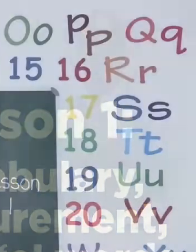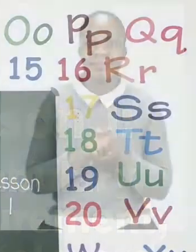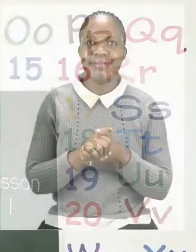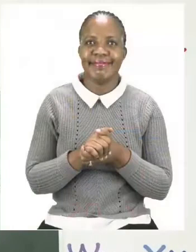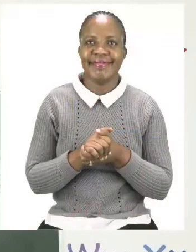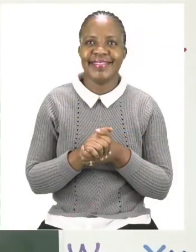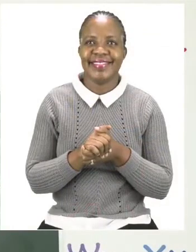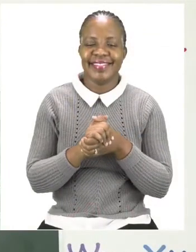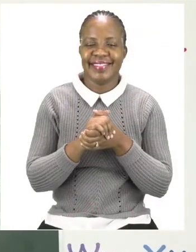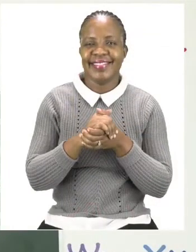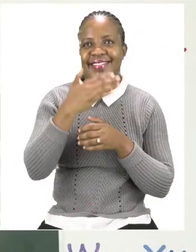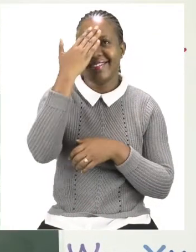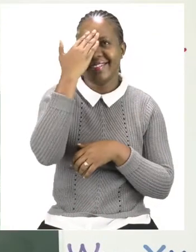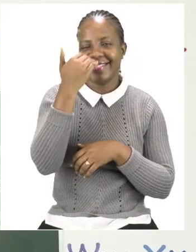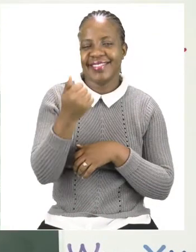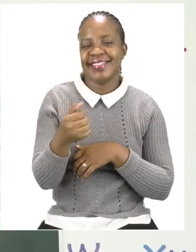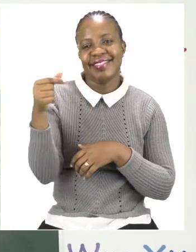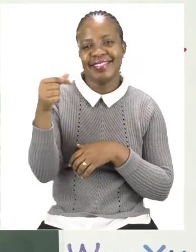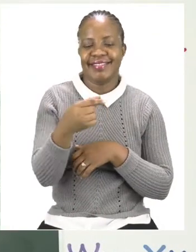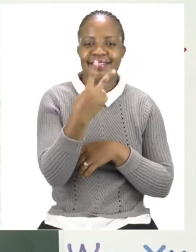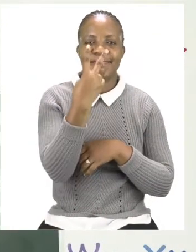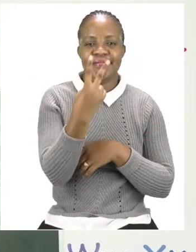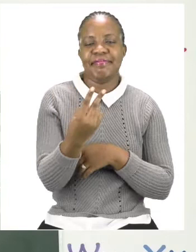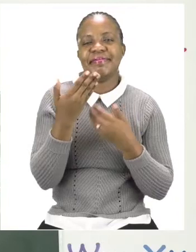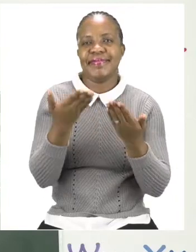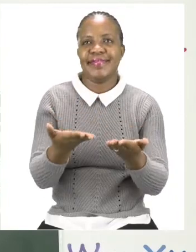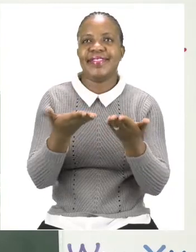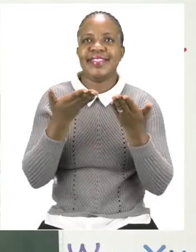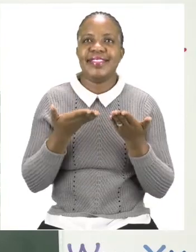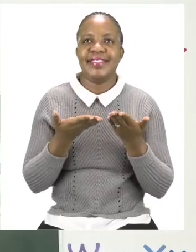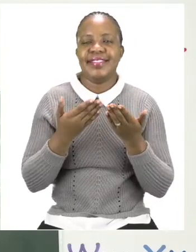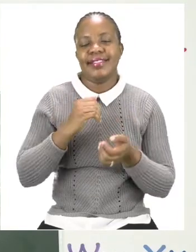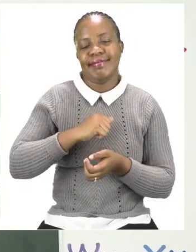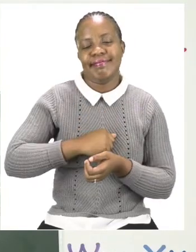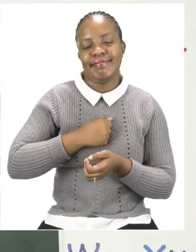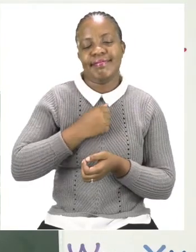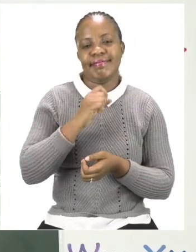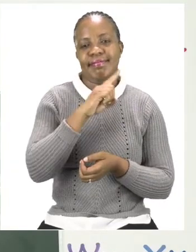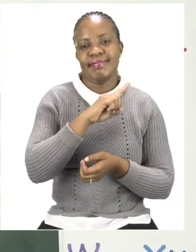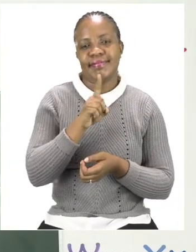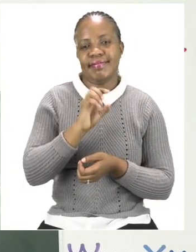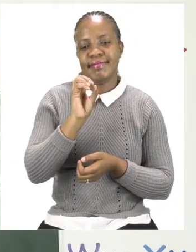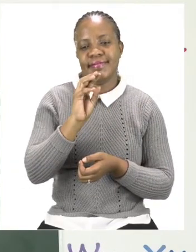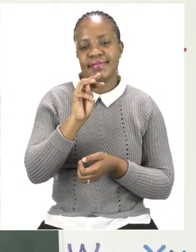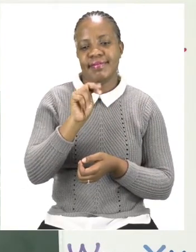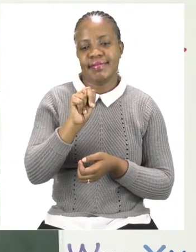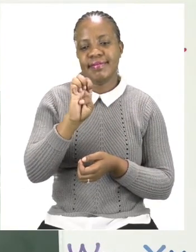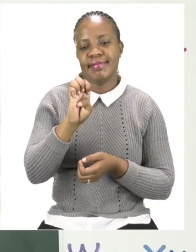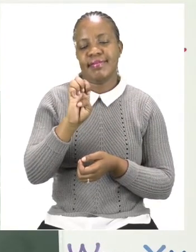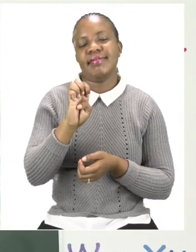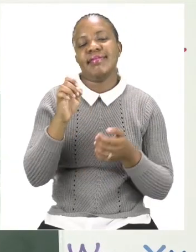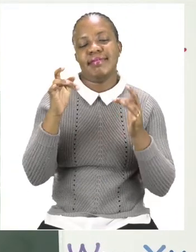Hello grade 2's and welcome to MyZone Online School. My name is Teacher